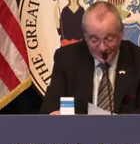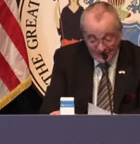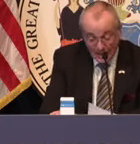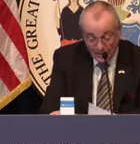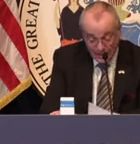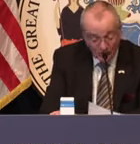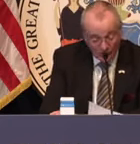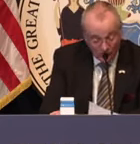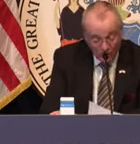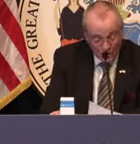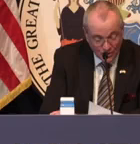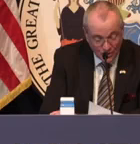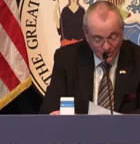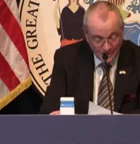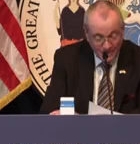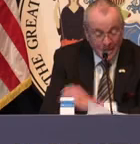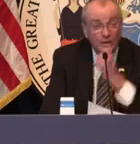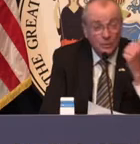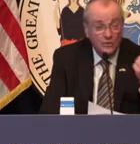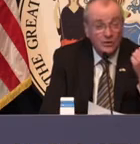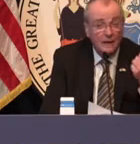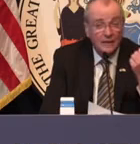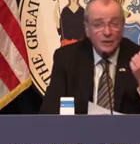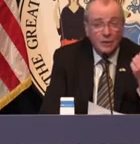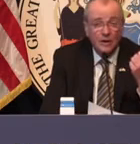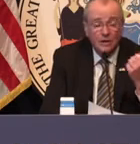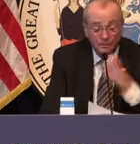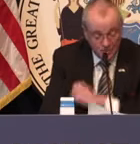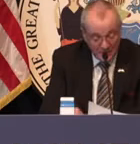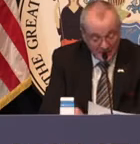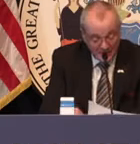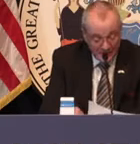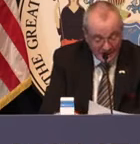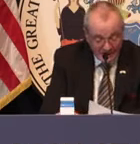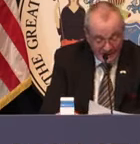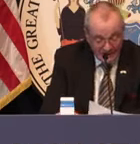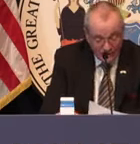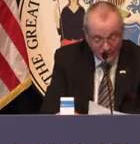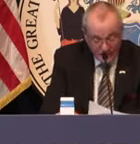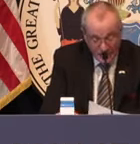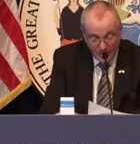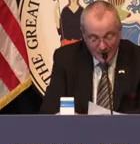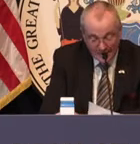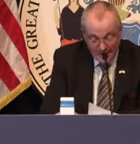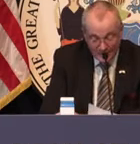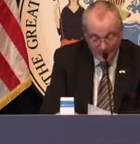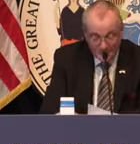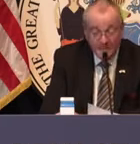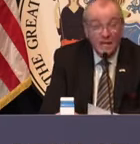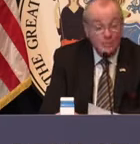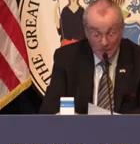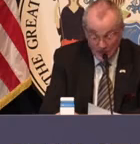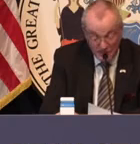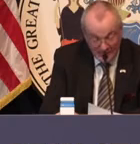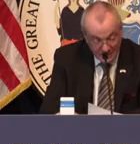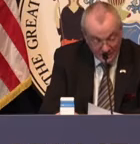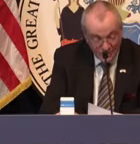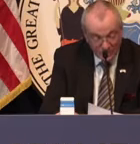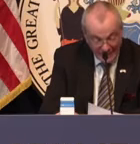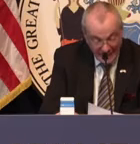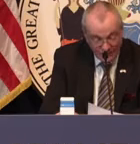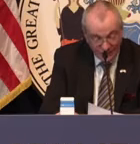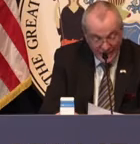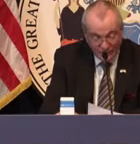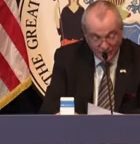Elizabeth, Carol leaves her four children, Donna, with whom I had the great honor of speaking, Keith, Eric and Kevin, as well as many